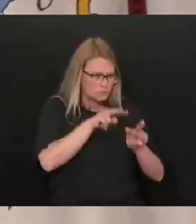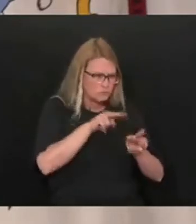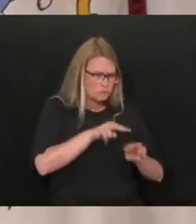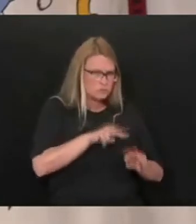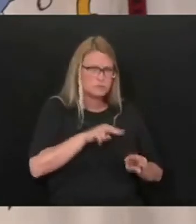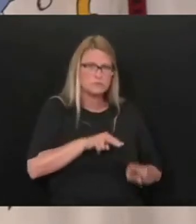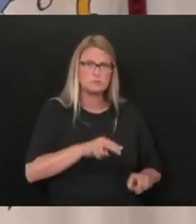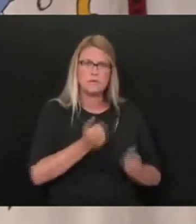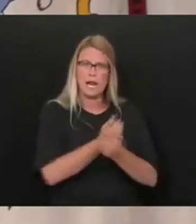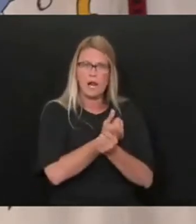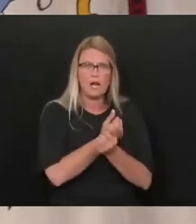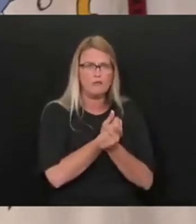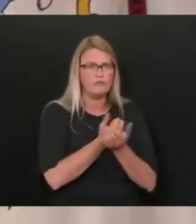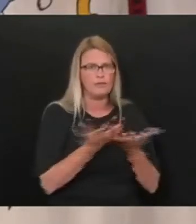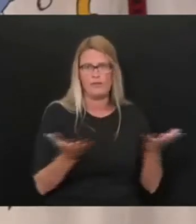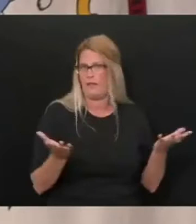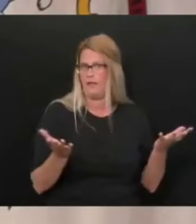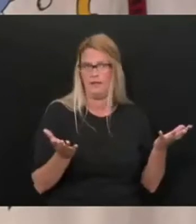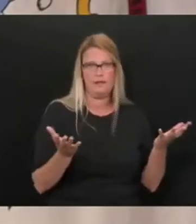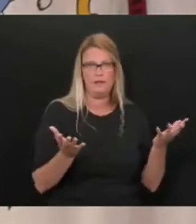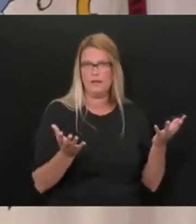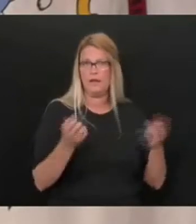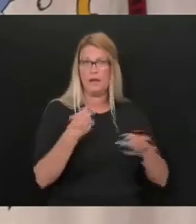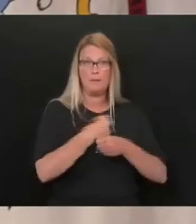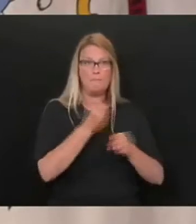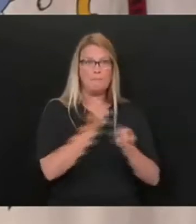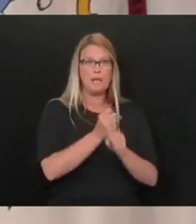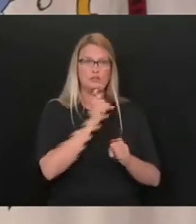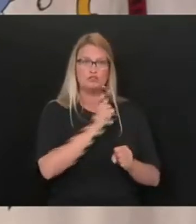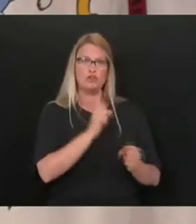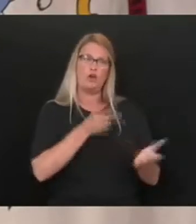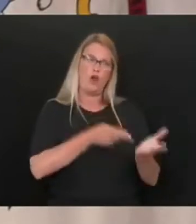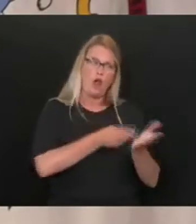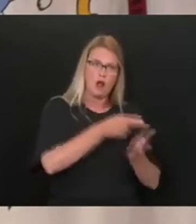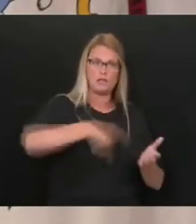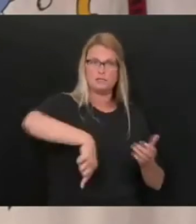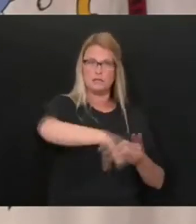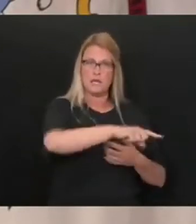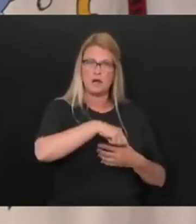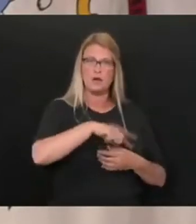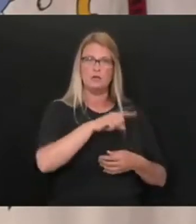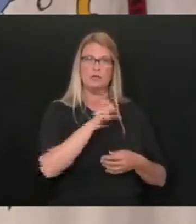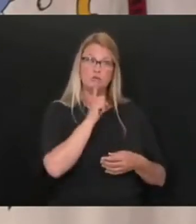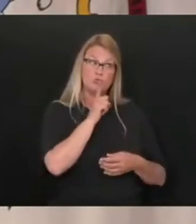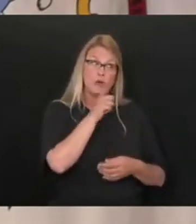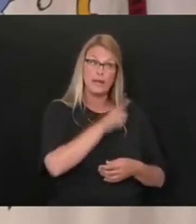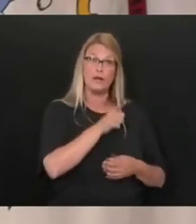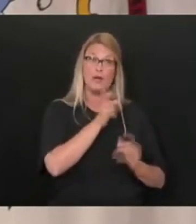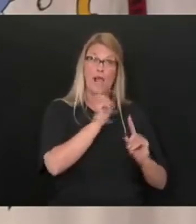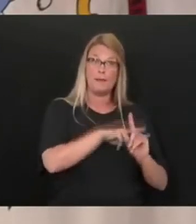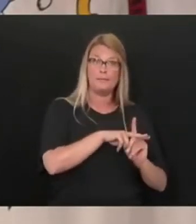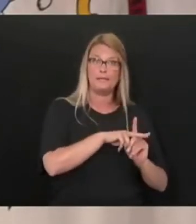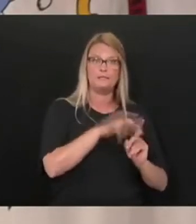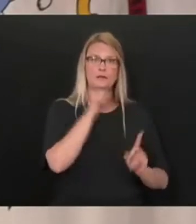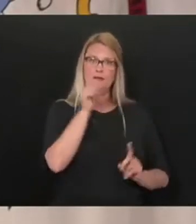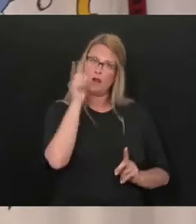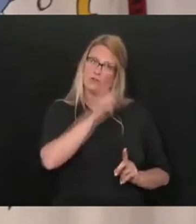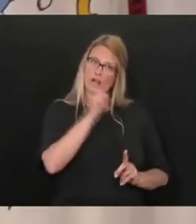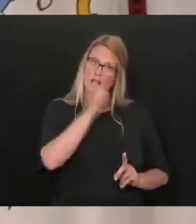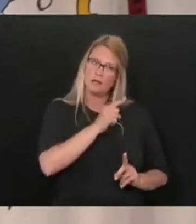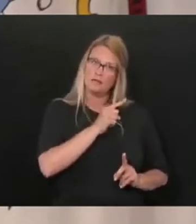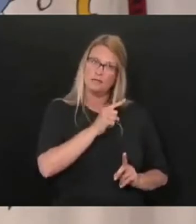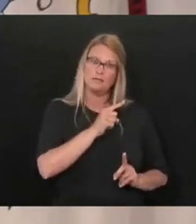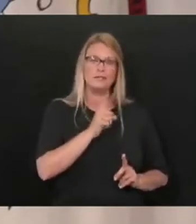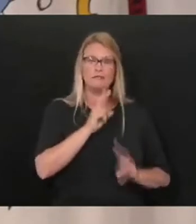every single application and every single everything. It it's a crying shame. It's